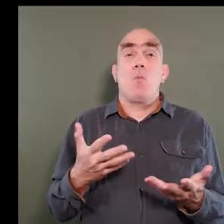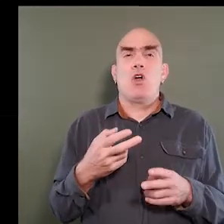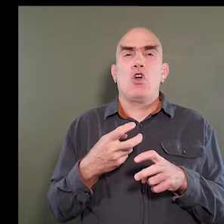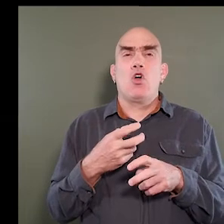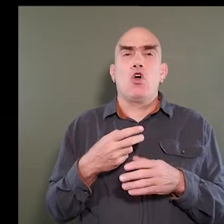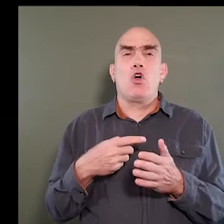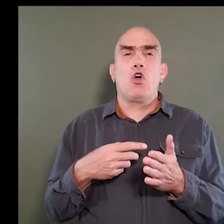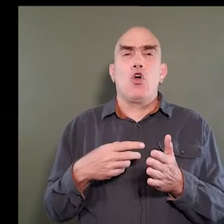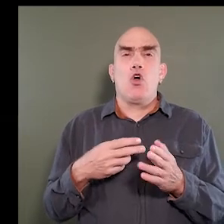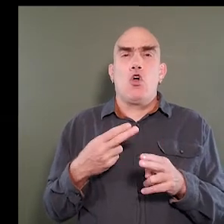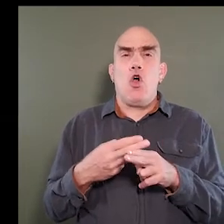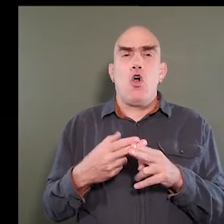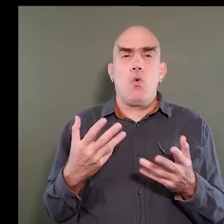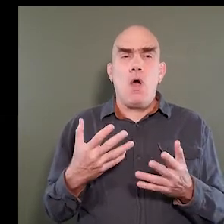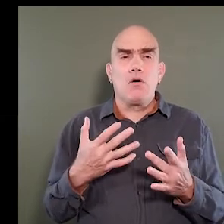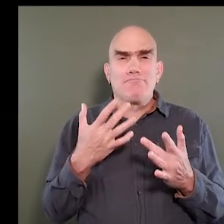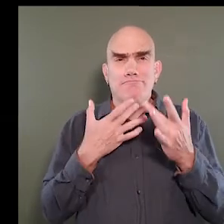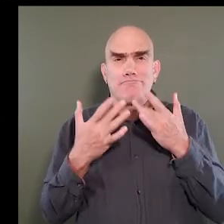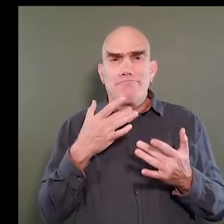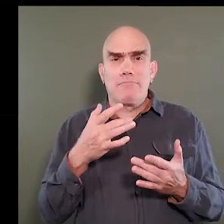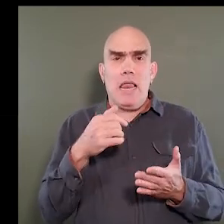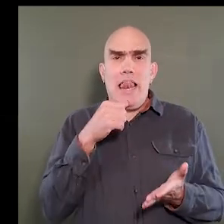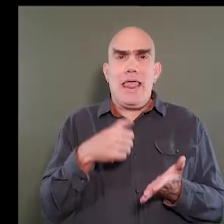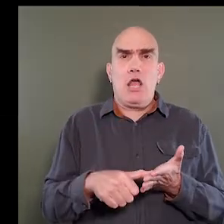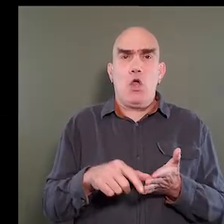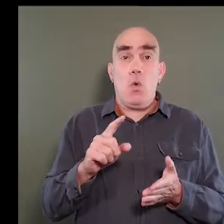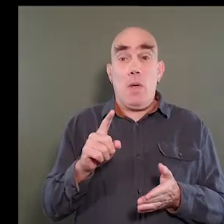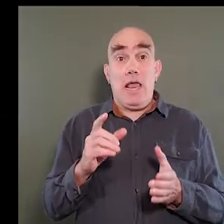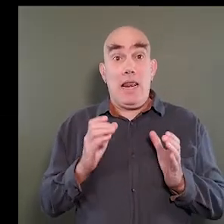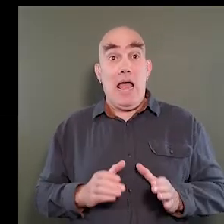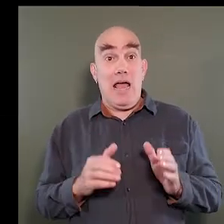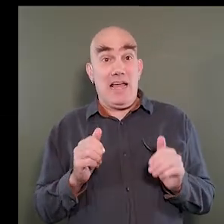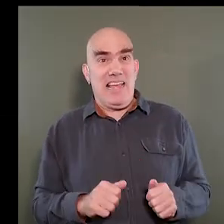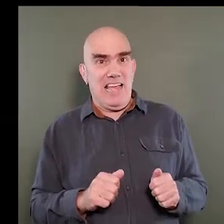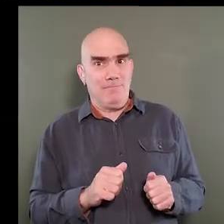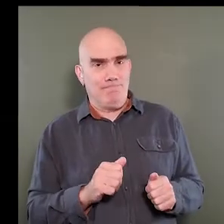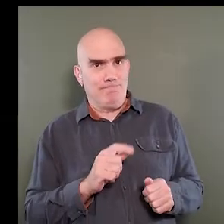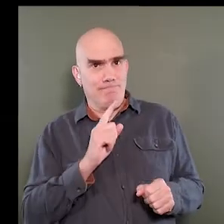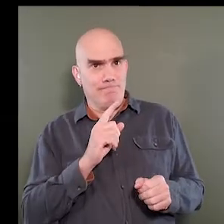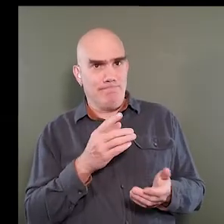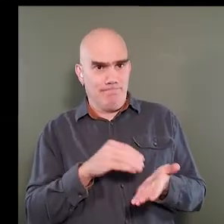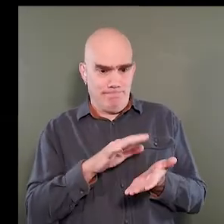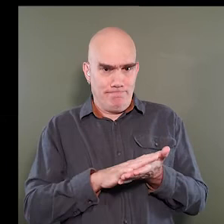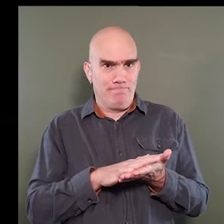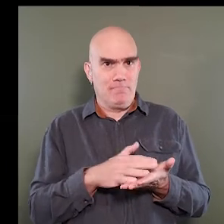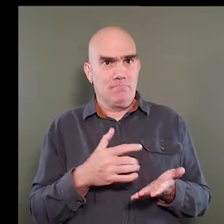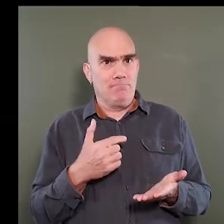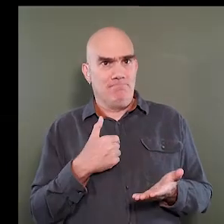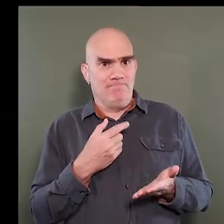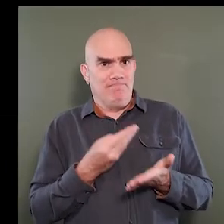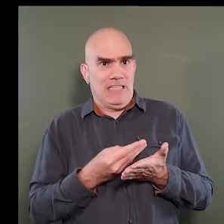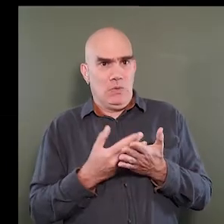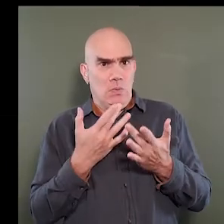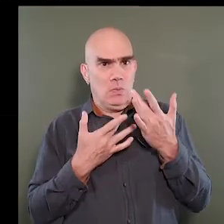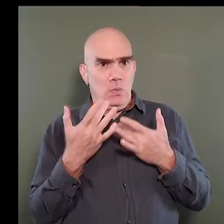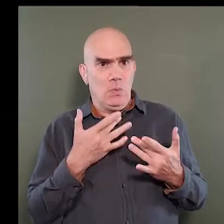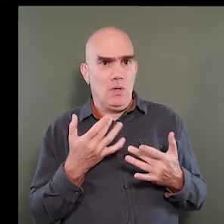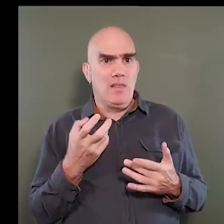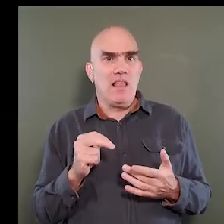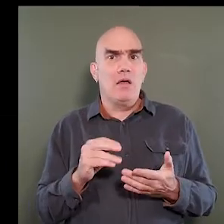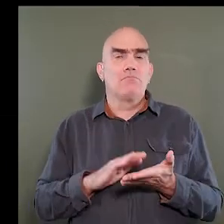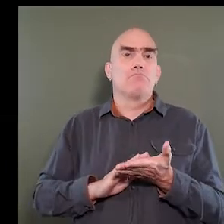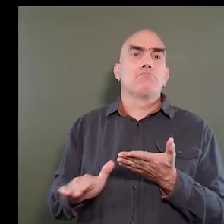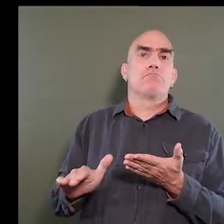provide what's called a hardship letter where the client can claim hardship and then